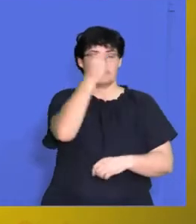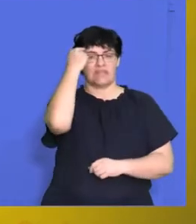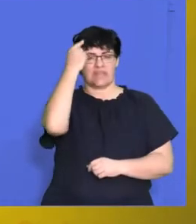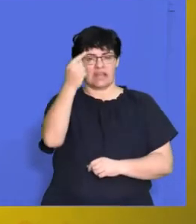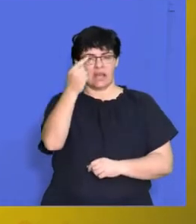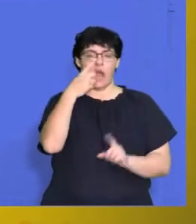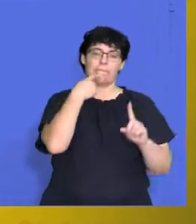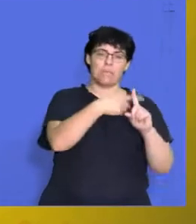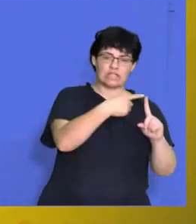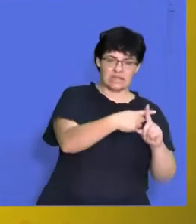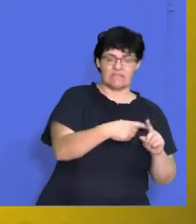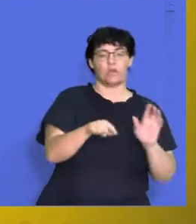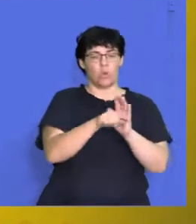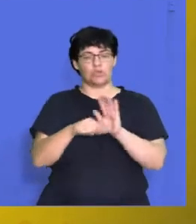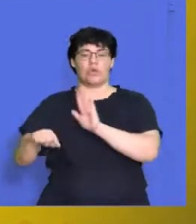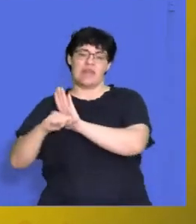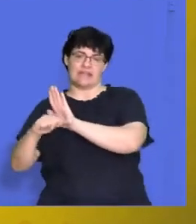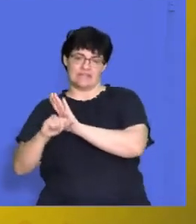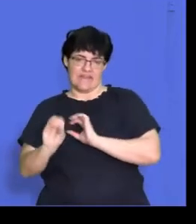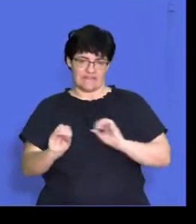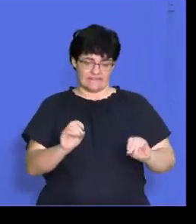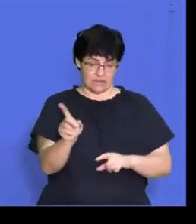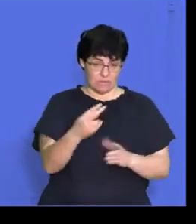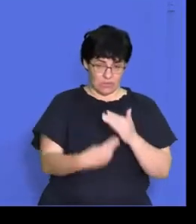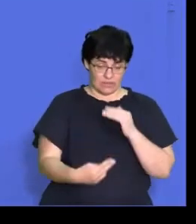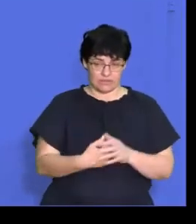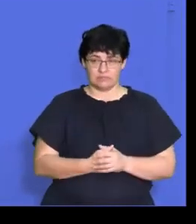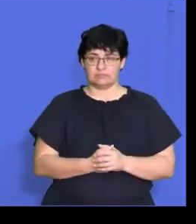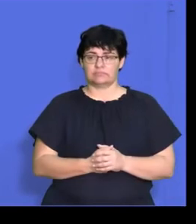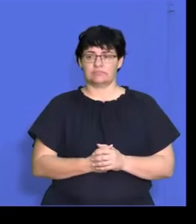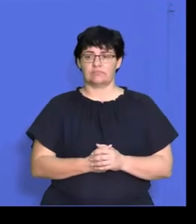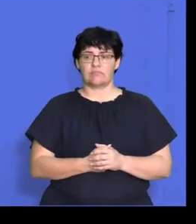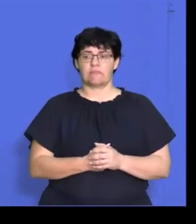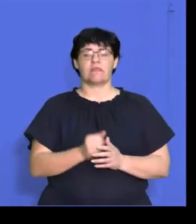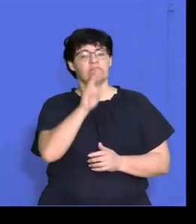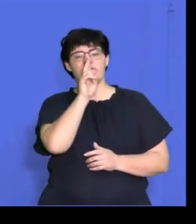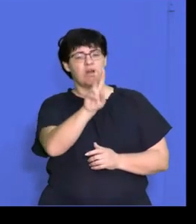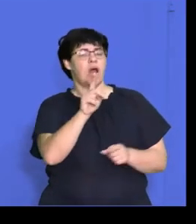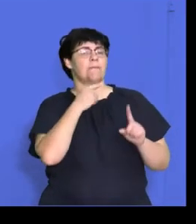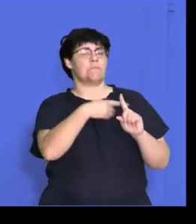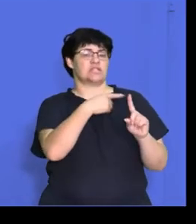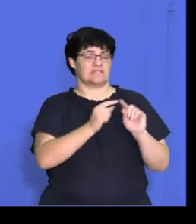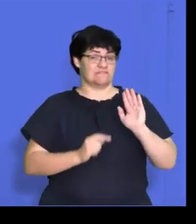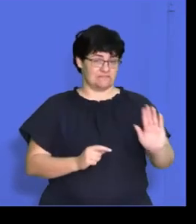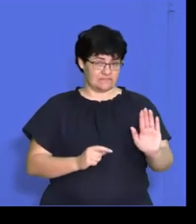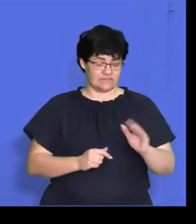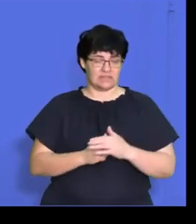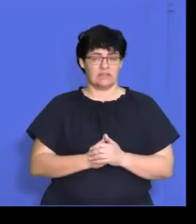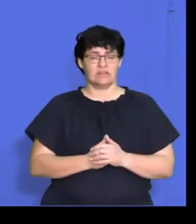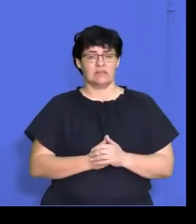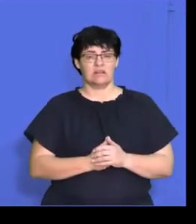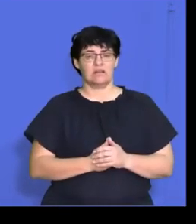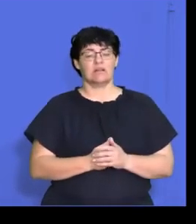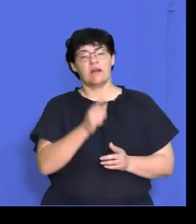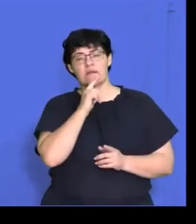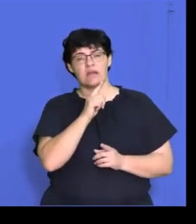advantages and disadvantages. All right, so let's first look at the advantages. So